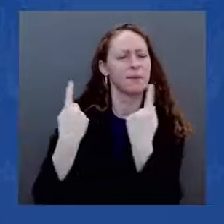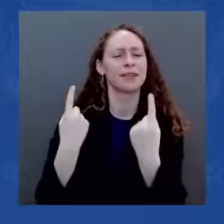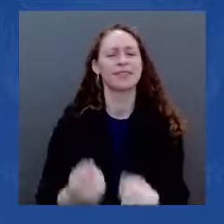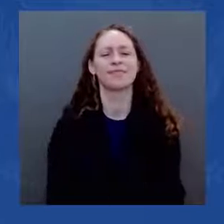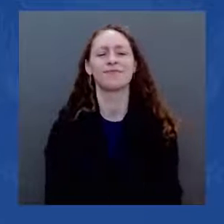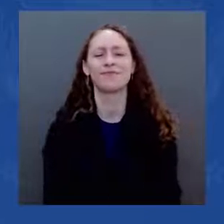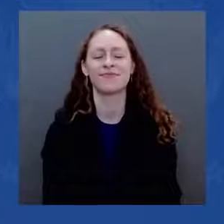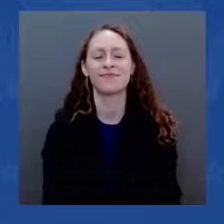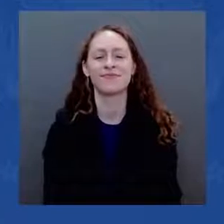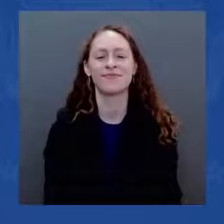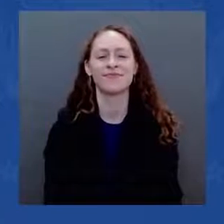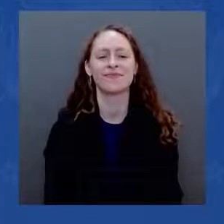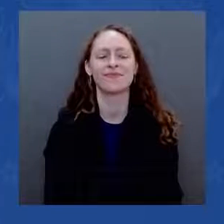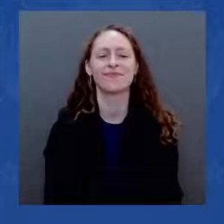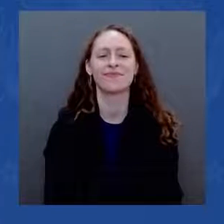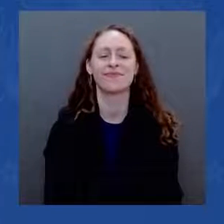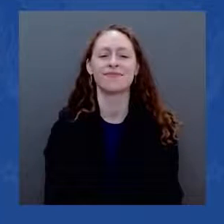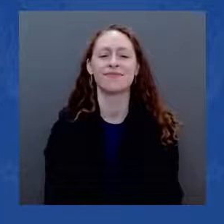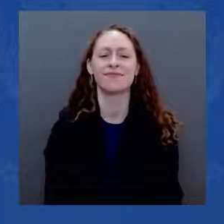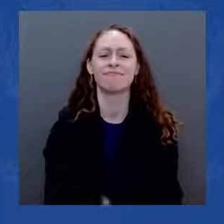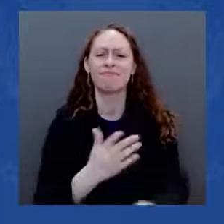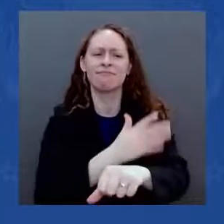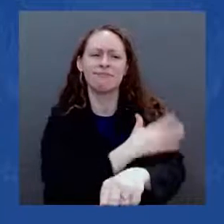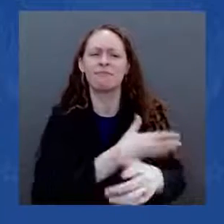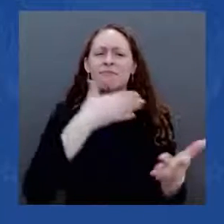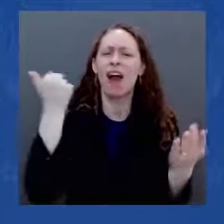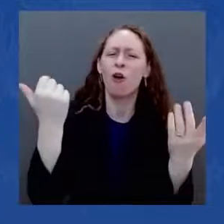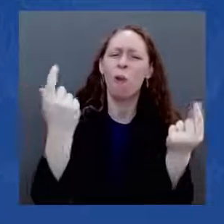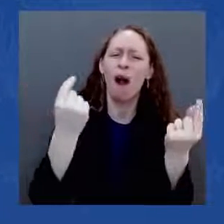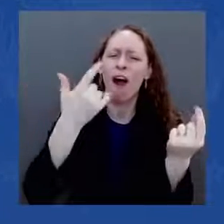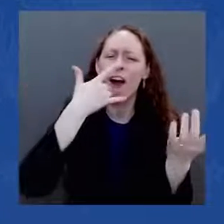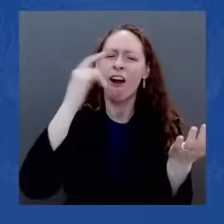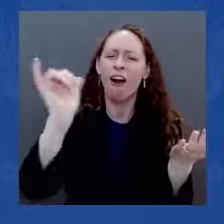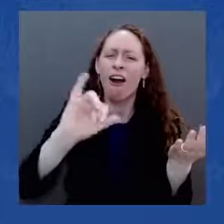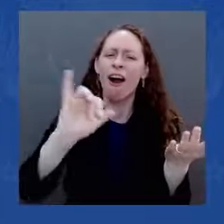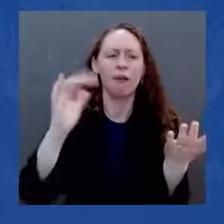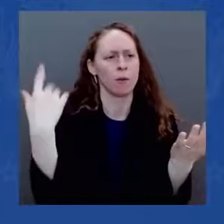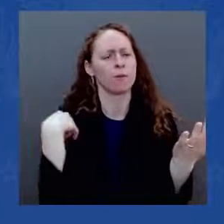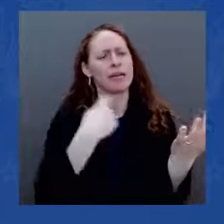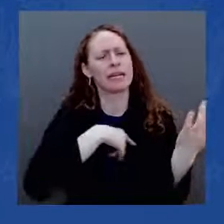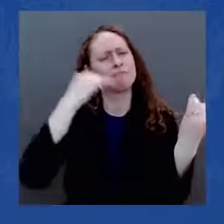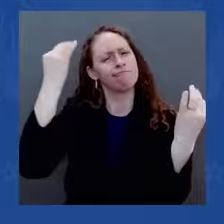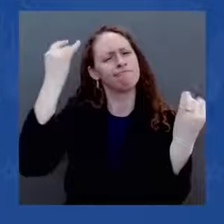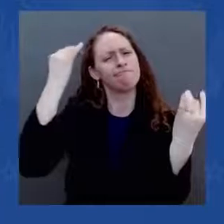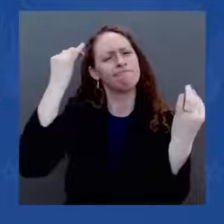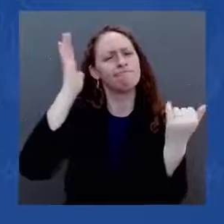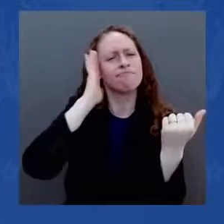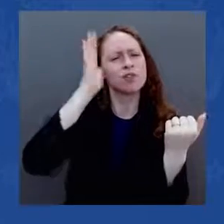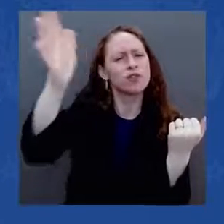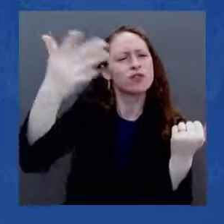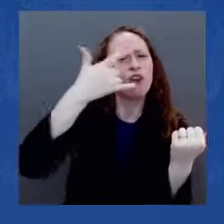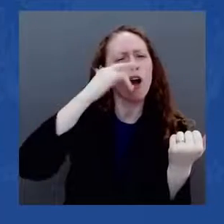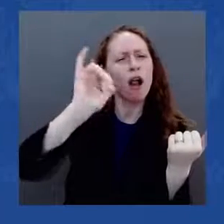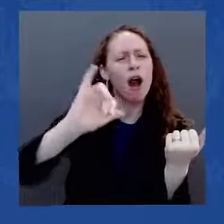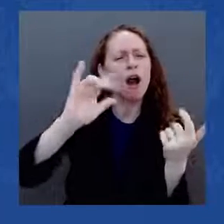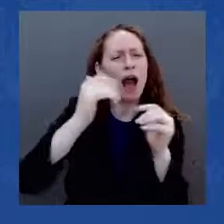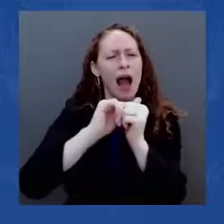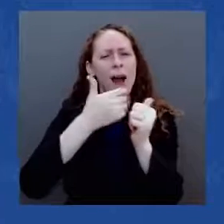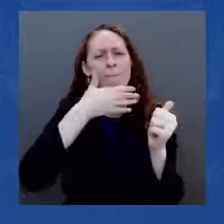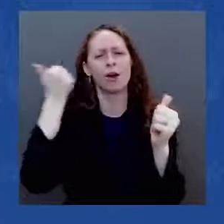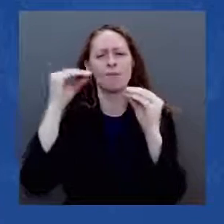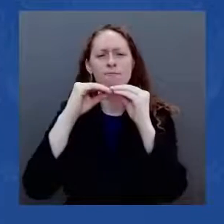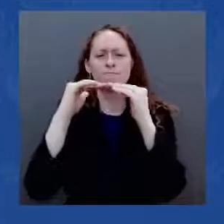of everything that we do, so that no community and no person is left behind, because we are better together, and because diversity is this